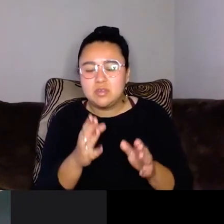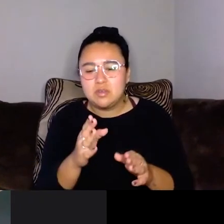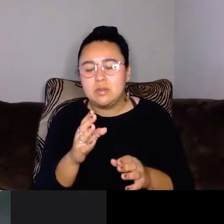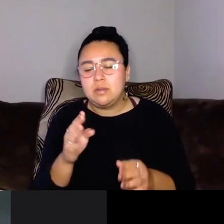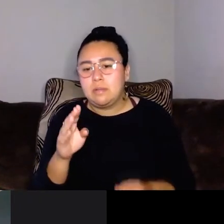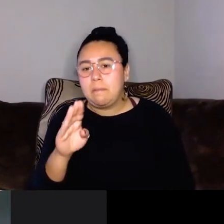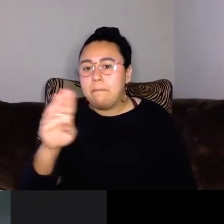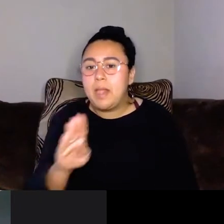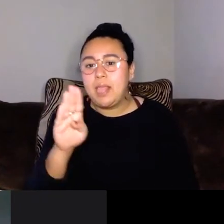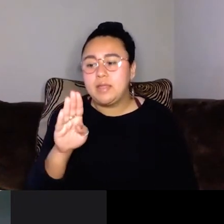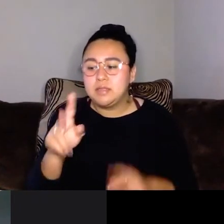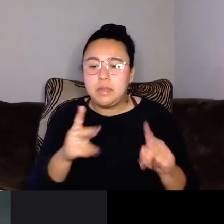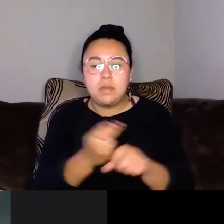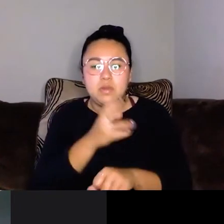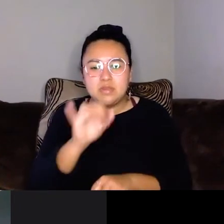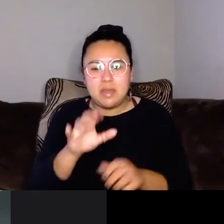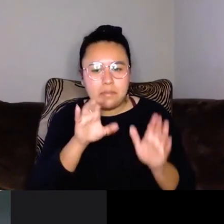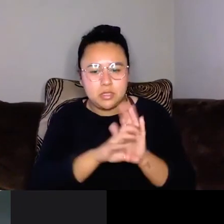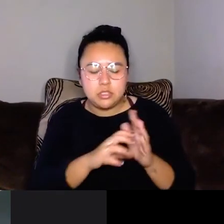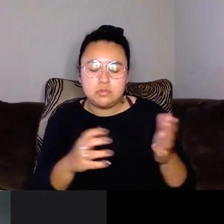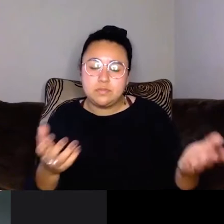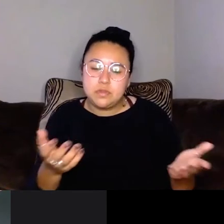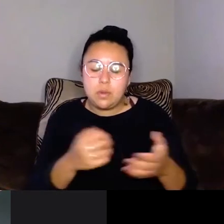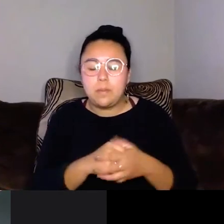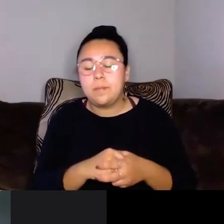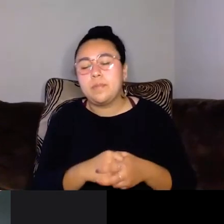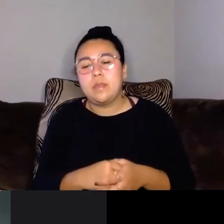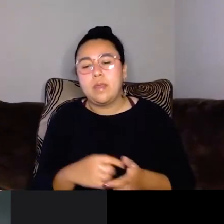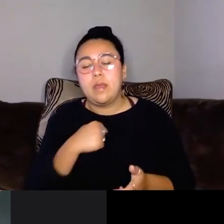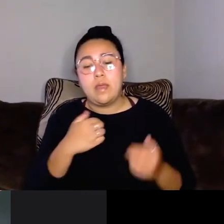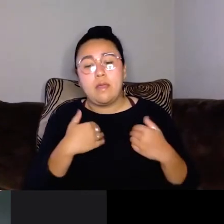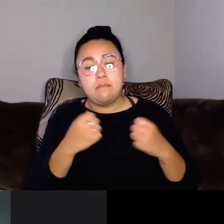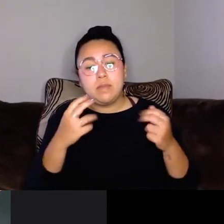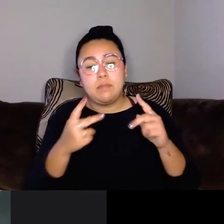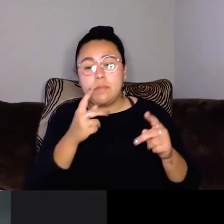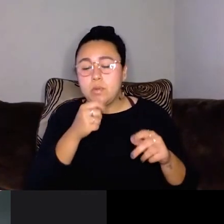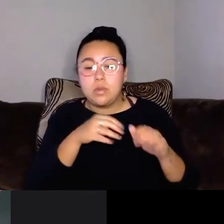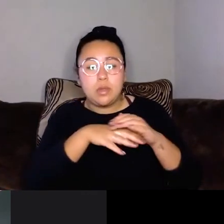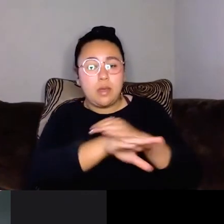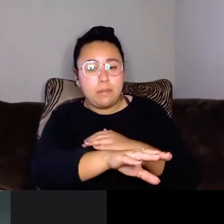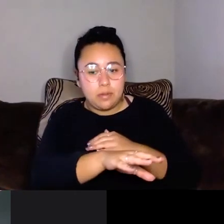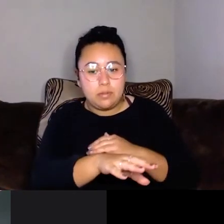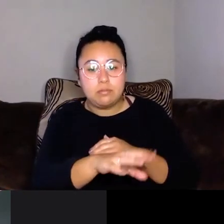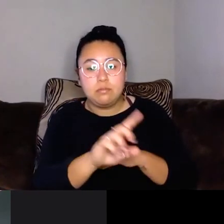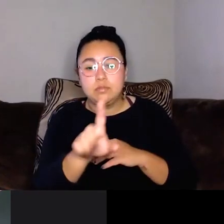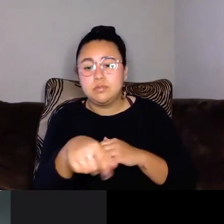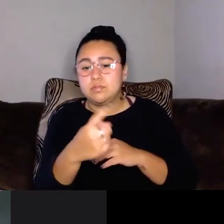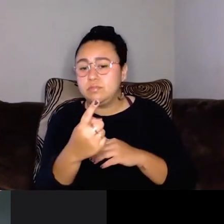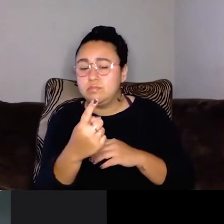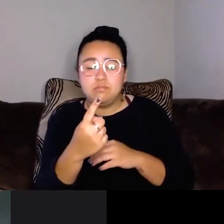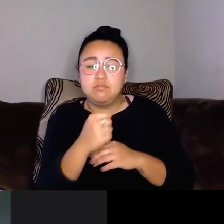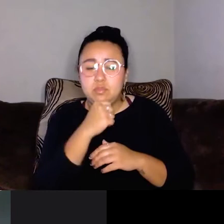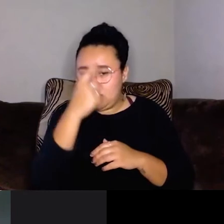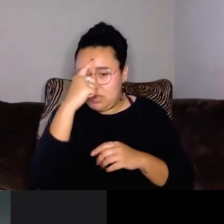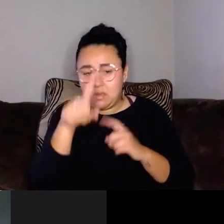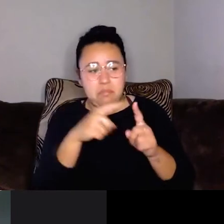people have used them. So I have a lot of people that come in and just don't even think about